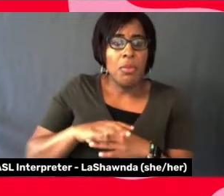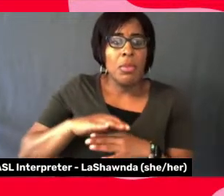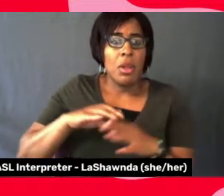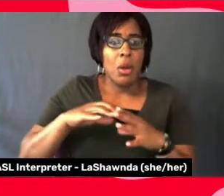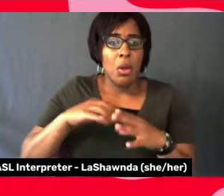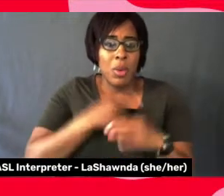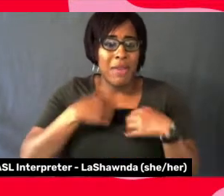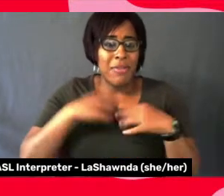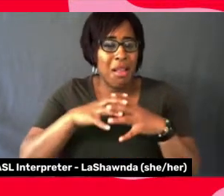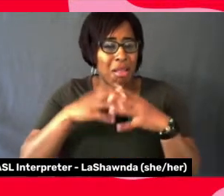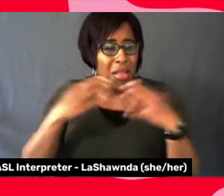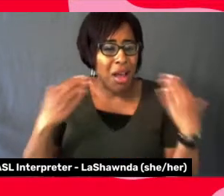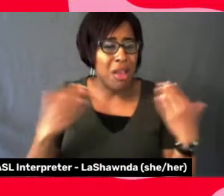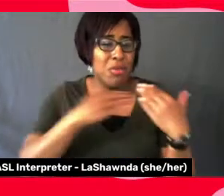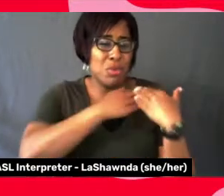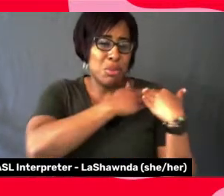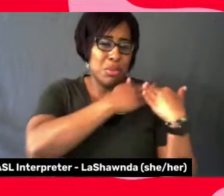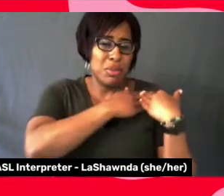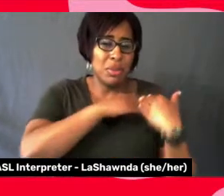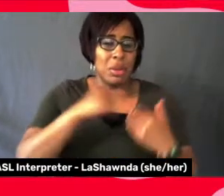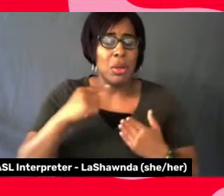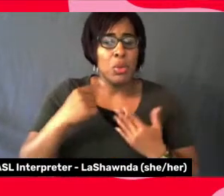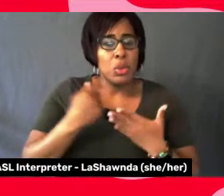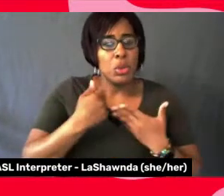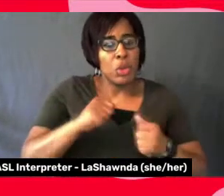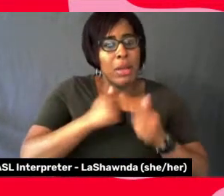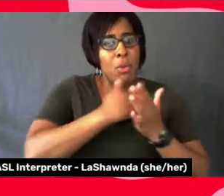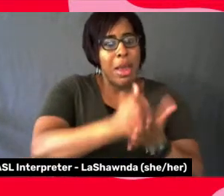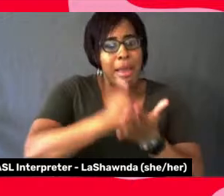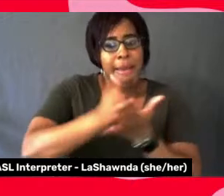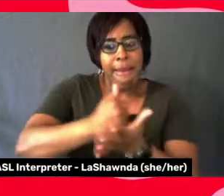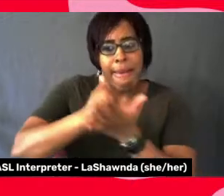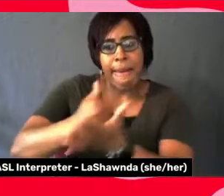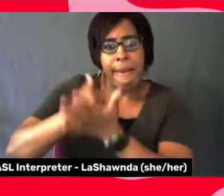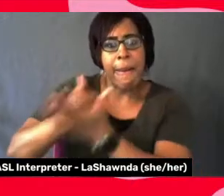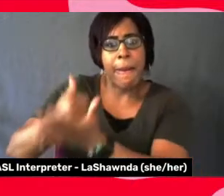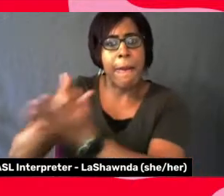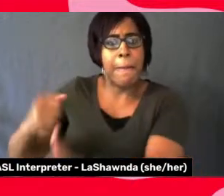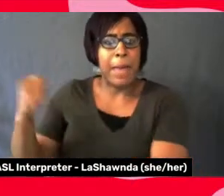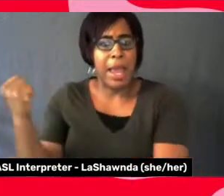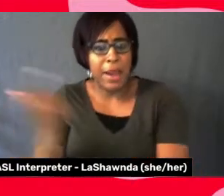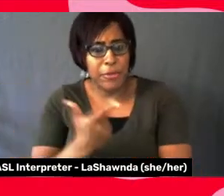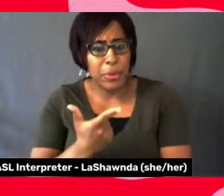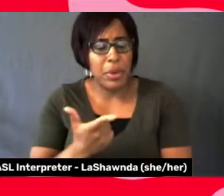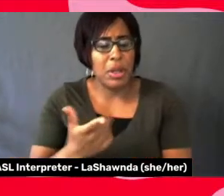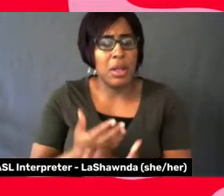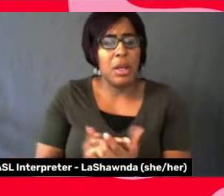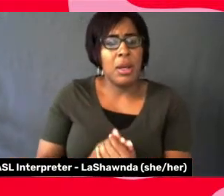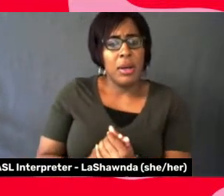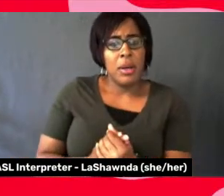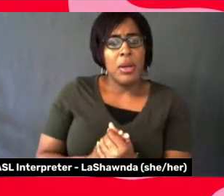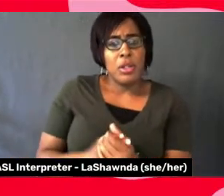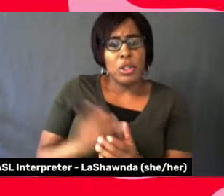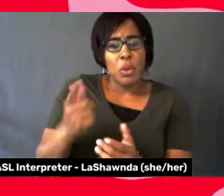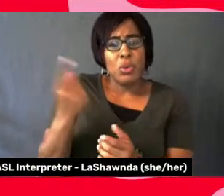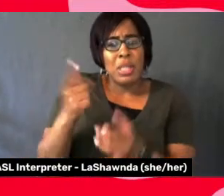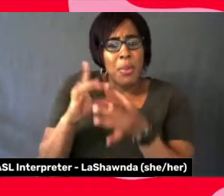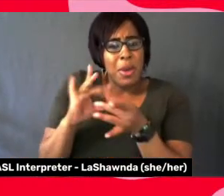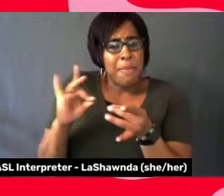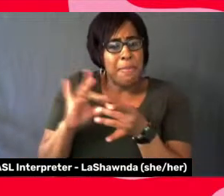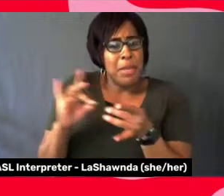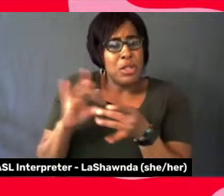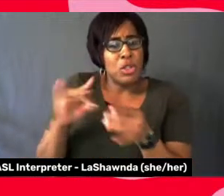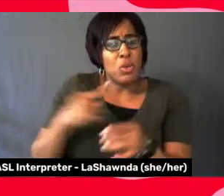And it was even mentioned earlier tonight and how it's, we, we help open the doors for other